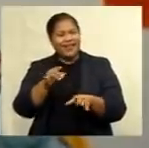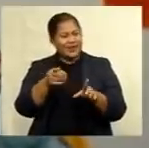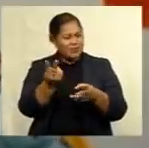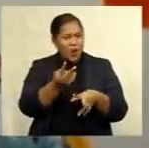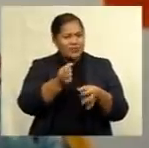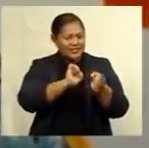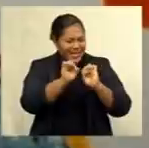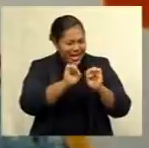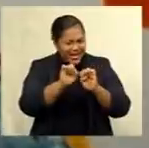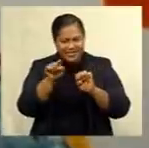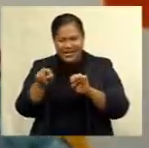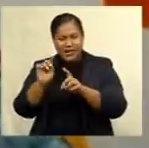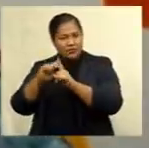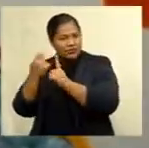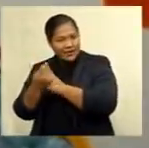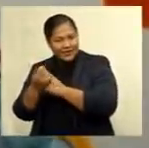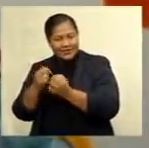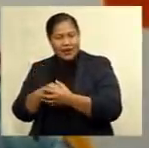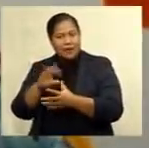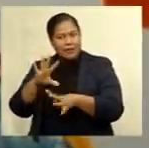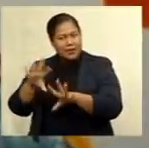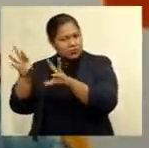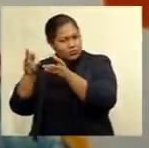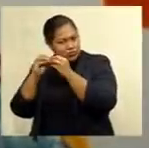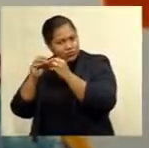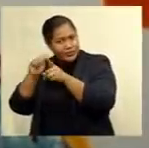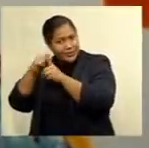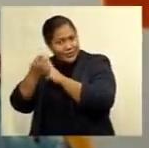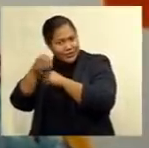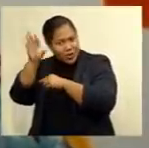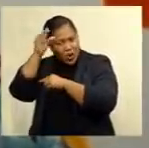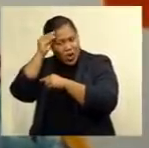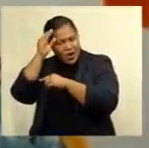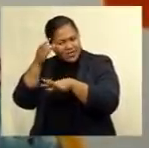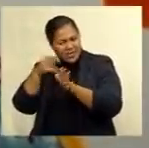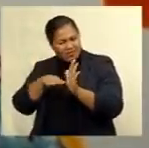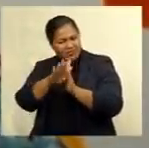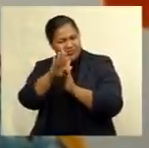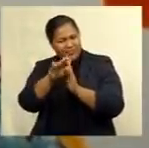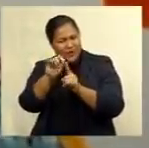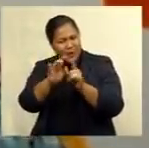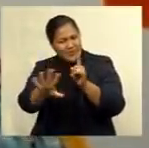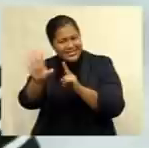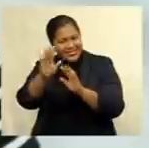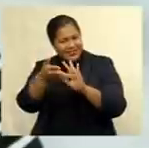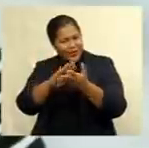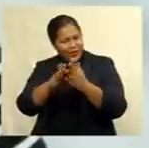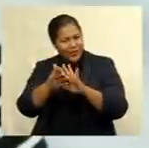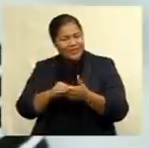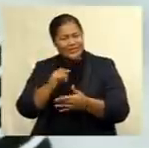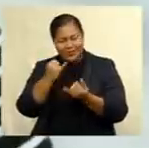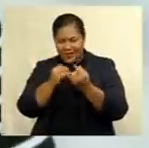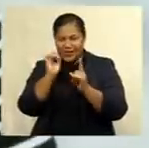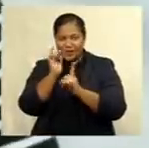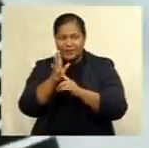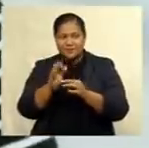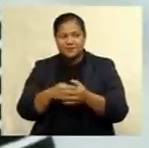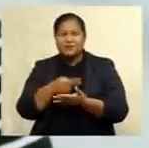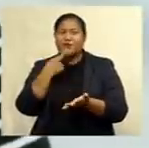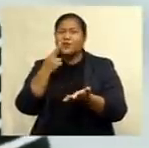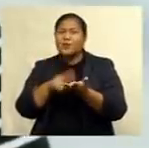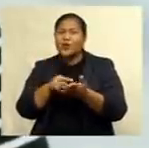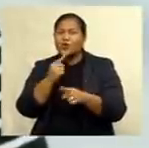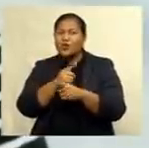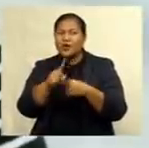traditionally taking traditional knowledge and resilience of our Pacific communities into account. The report also highlighted that